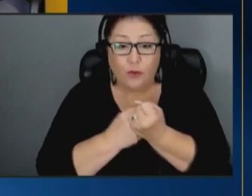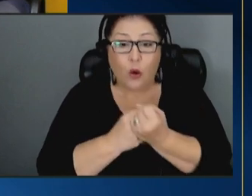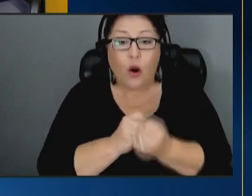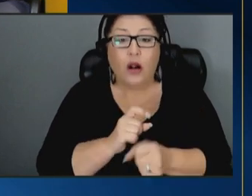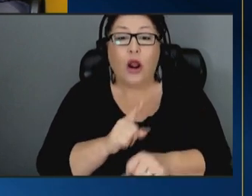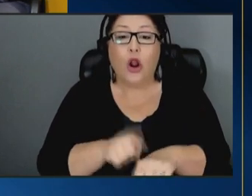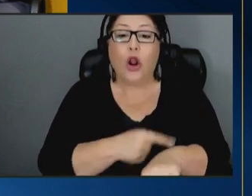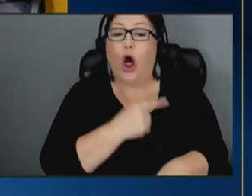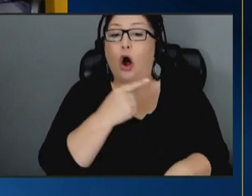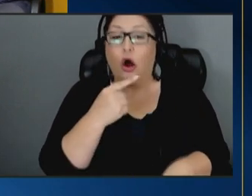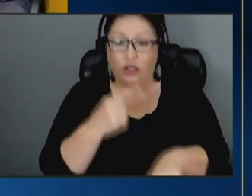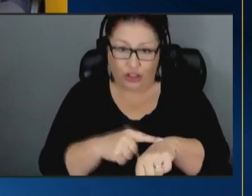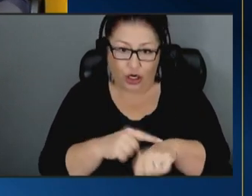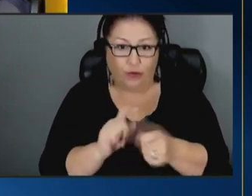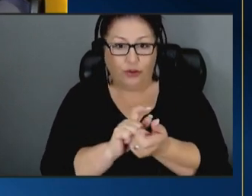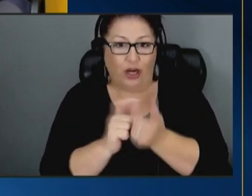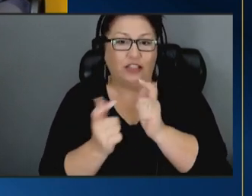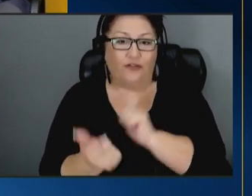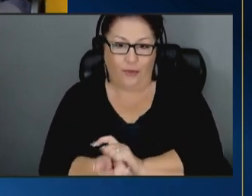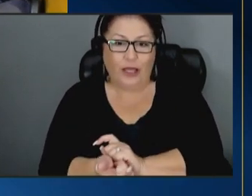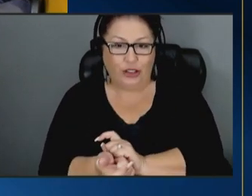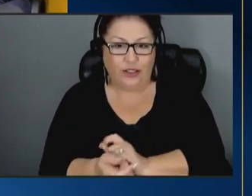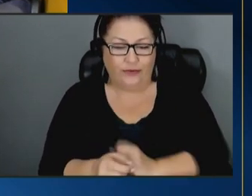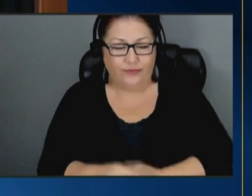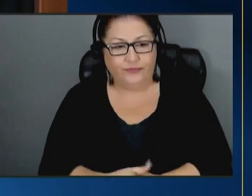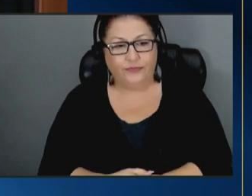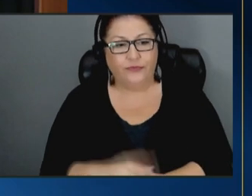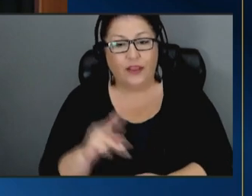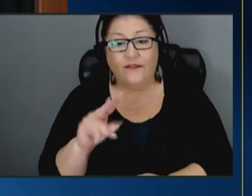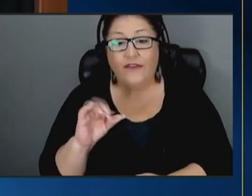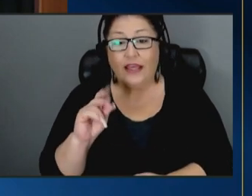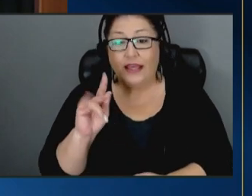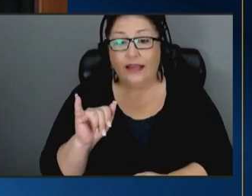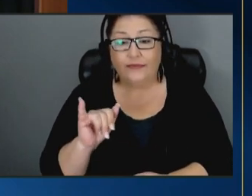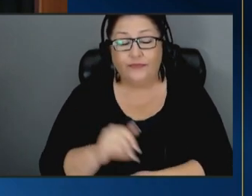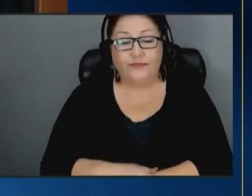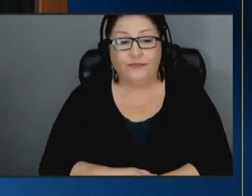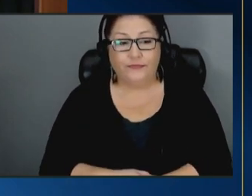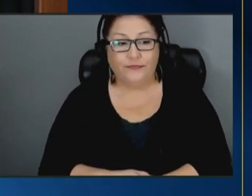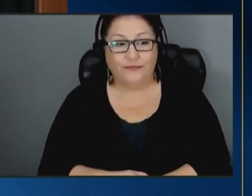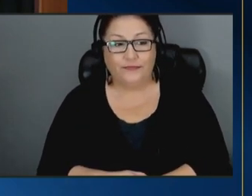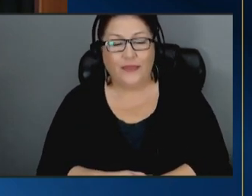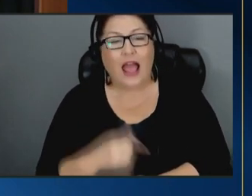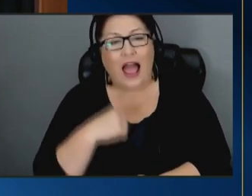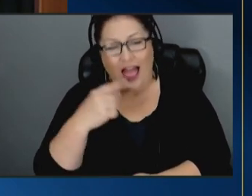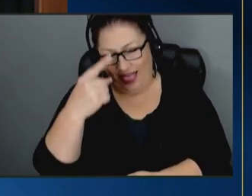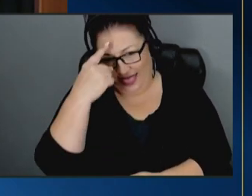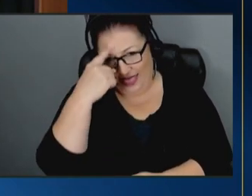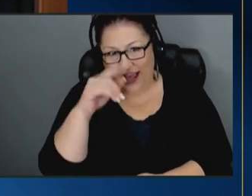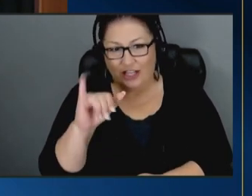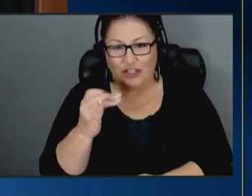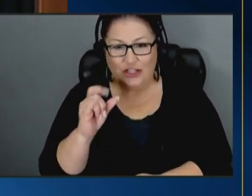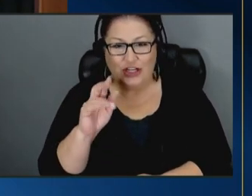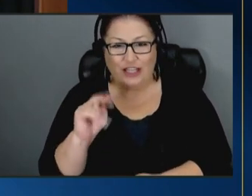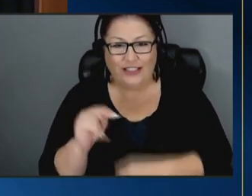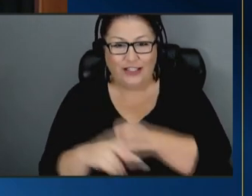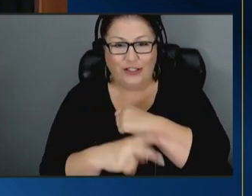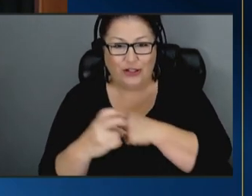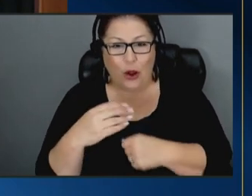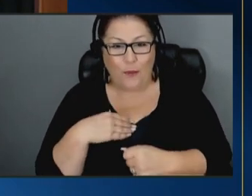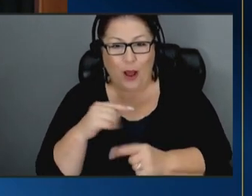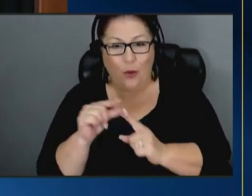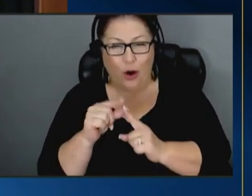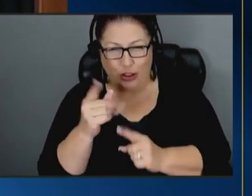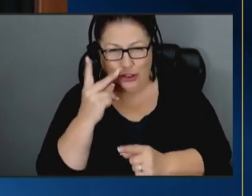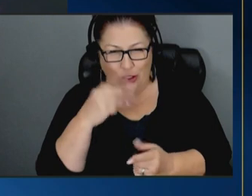-term transformation vicky i think justin took my words you saw my notes didn't you